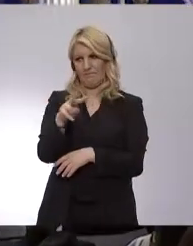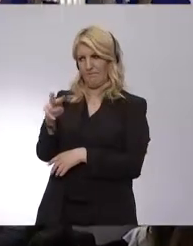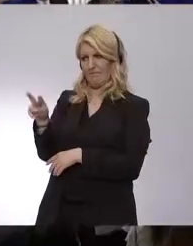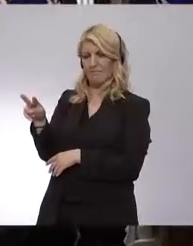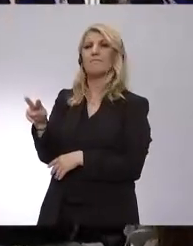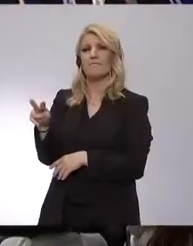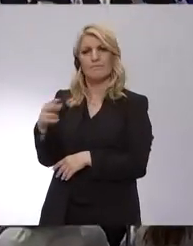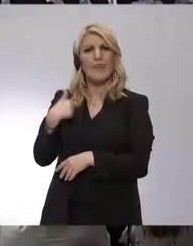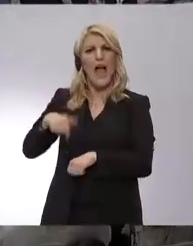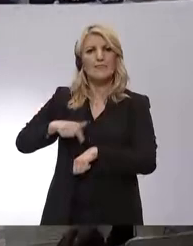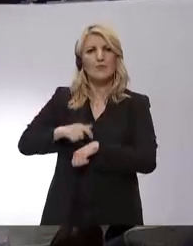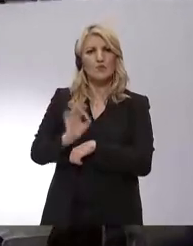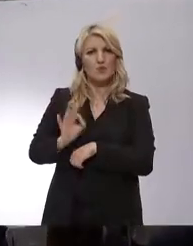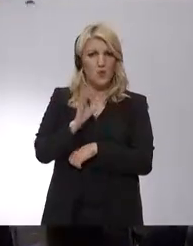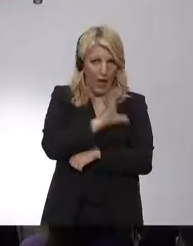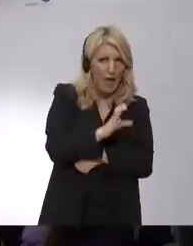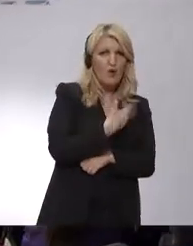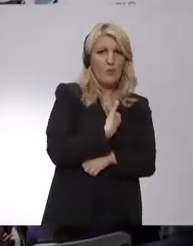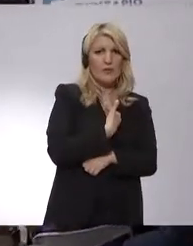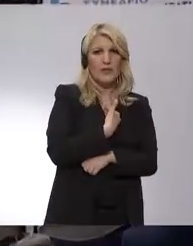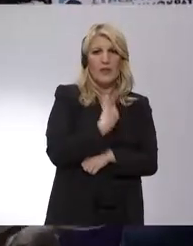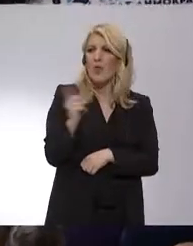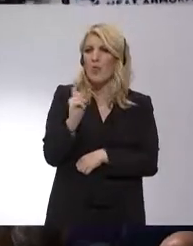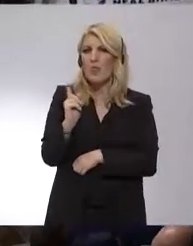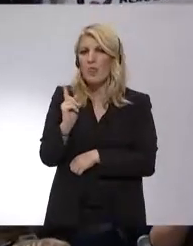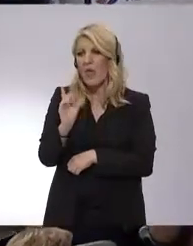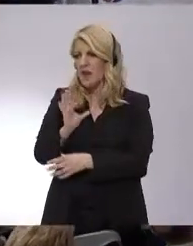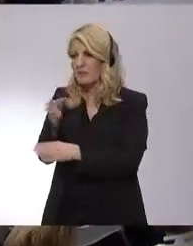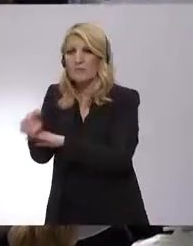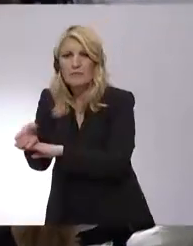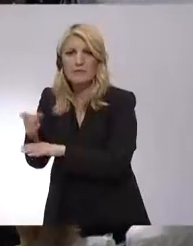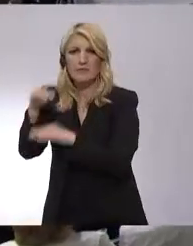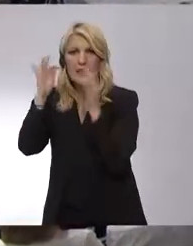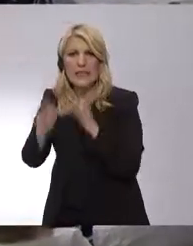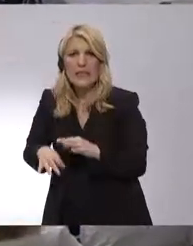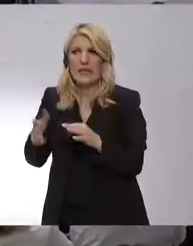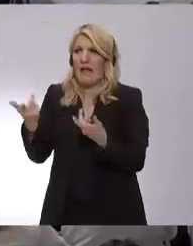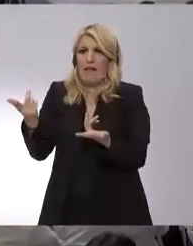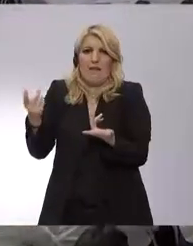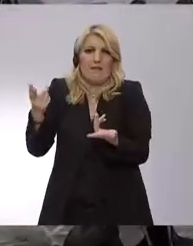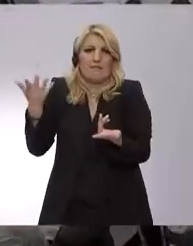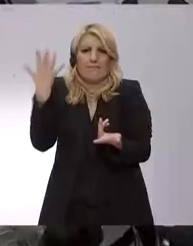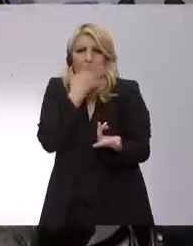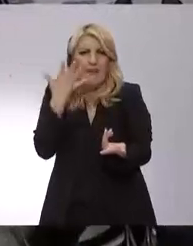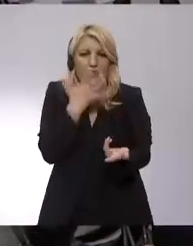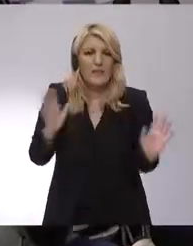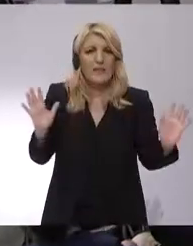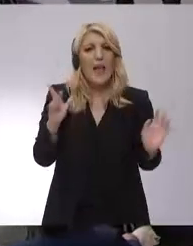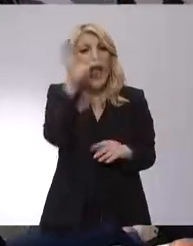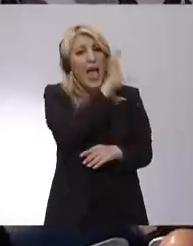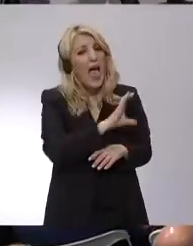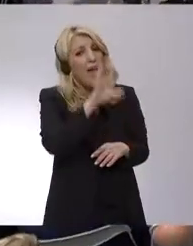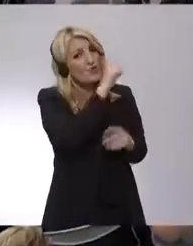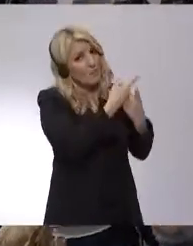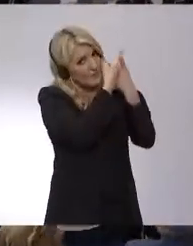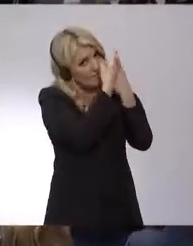knows we are in Europe. Europe is a special place. It's our home, dear friends, and we will not allow anyone